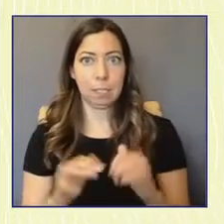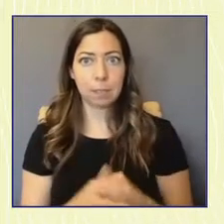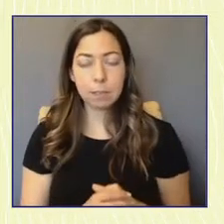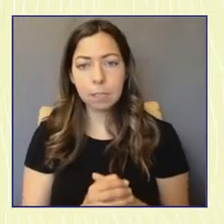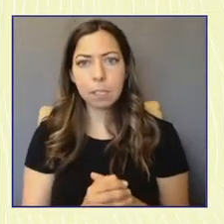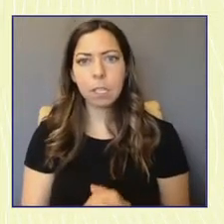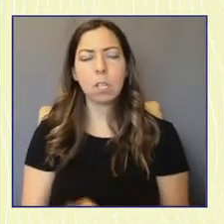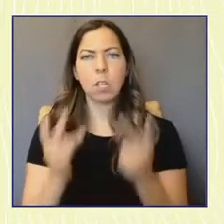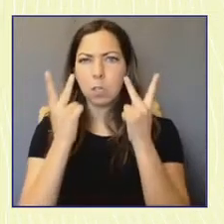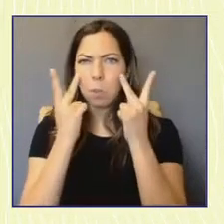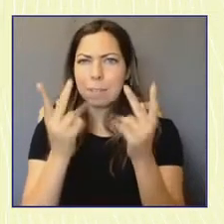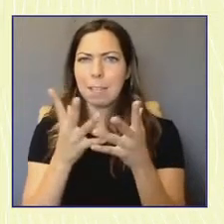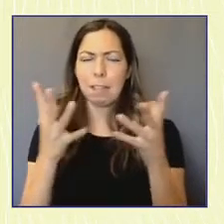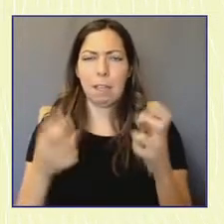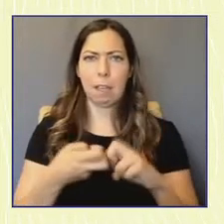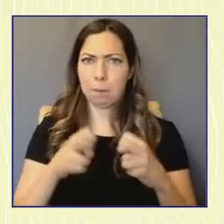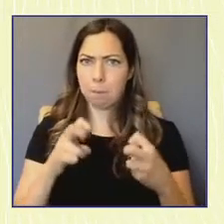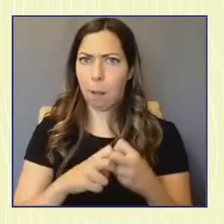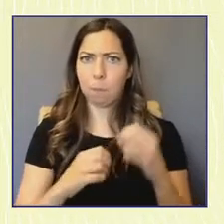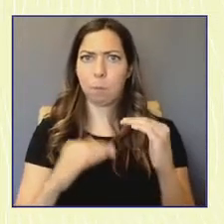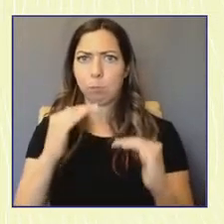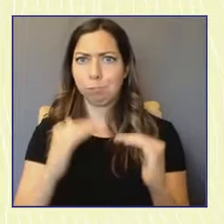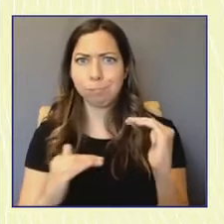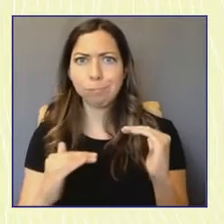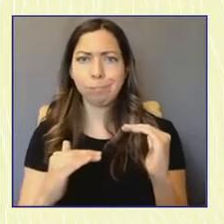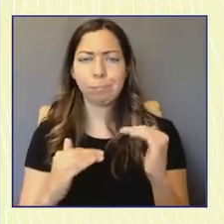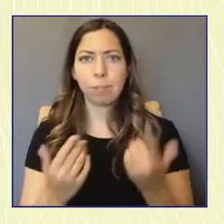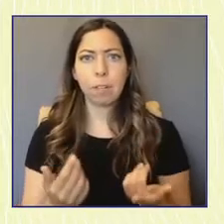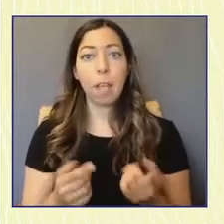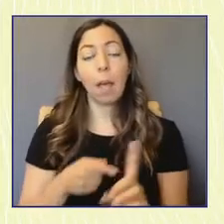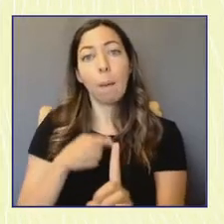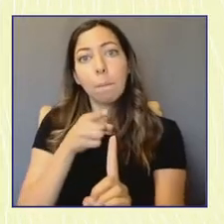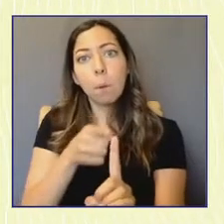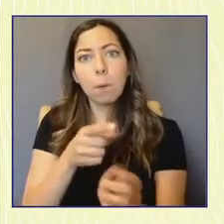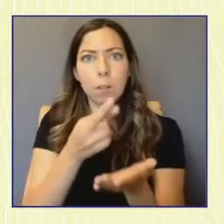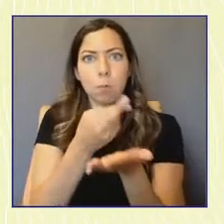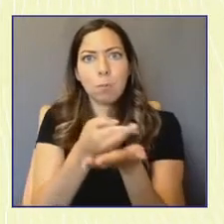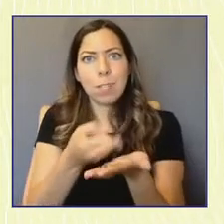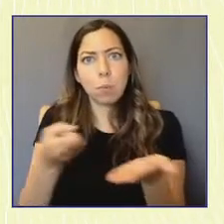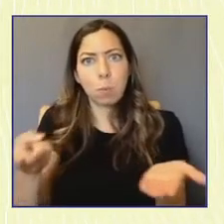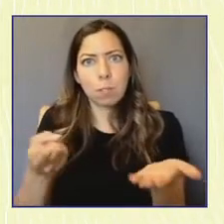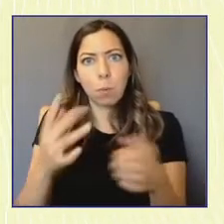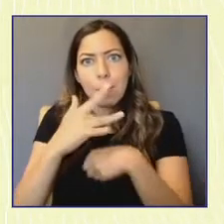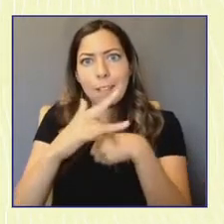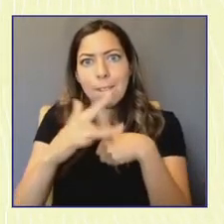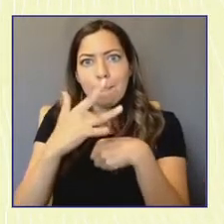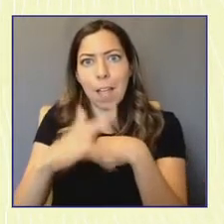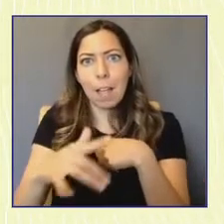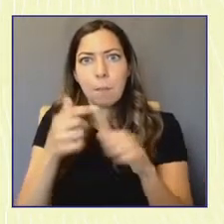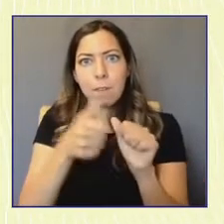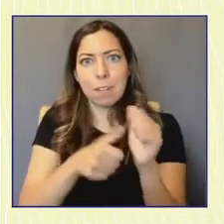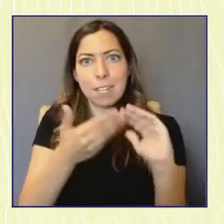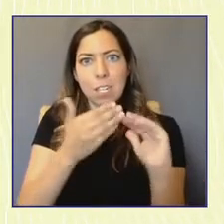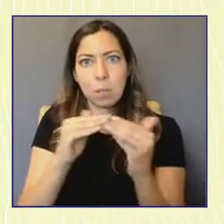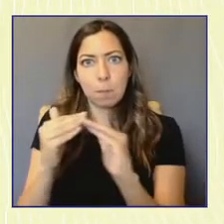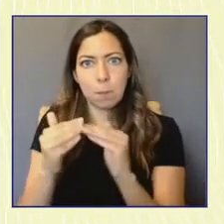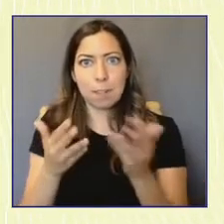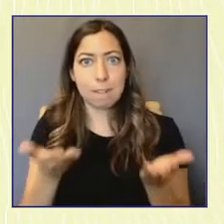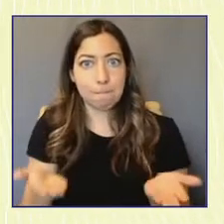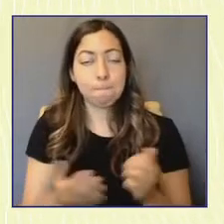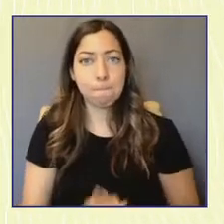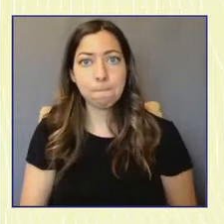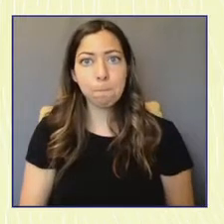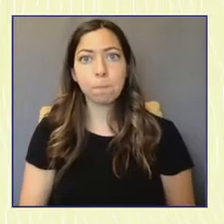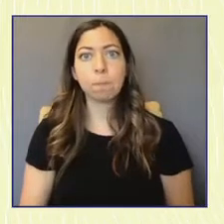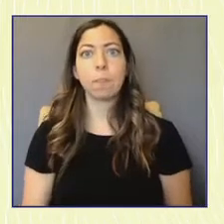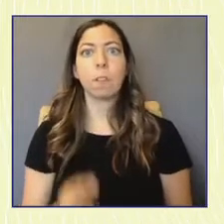in civic education come down to resources and communities. And just today we saw that the Civic Secure